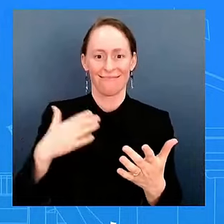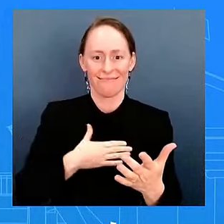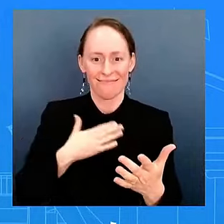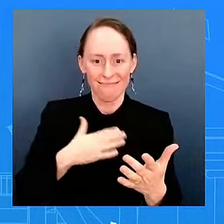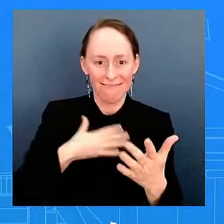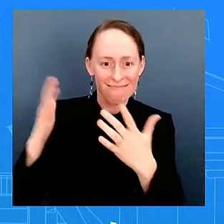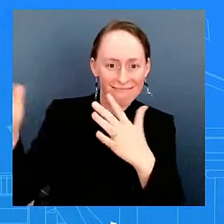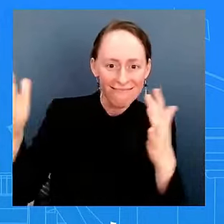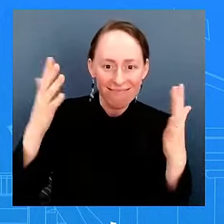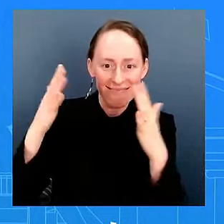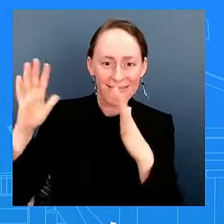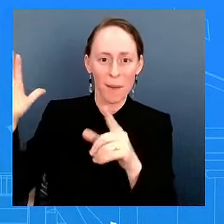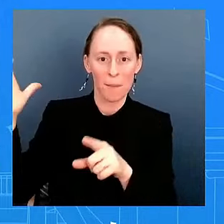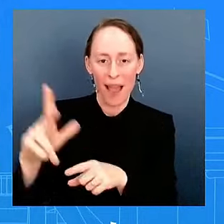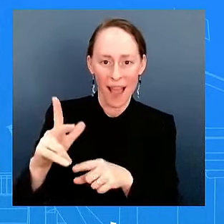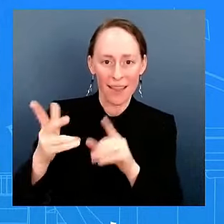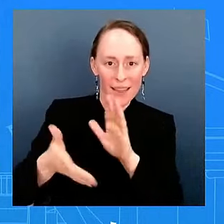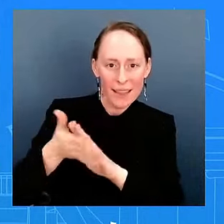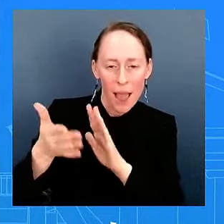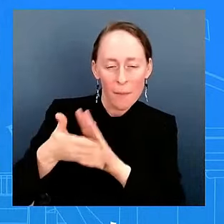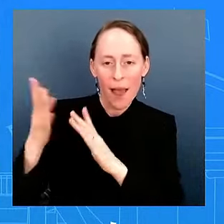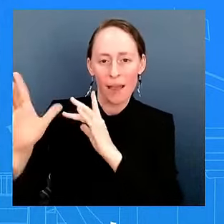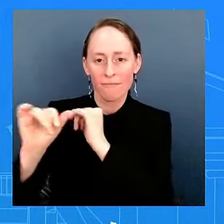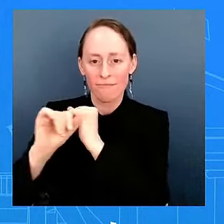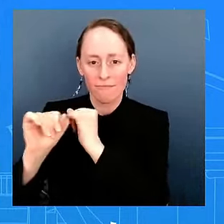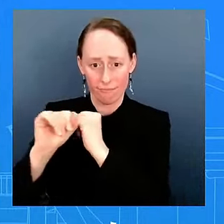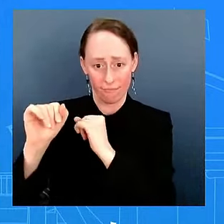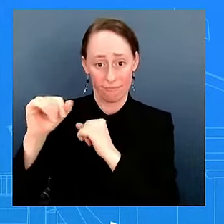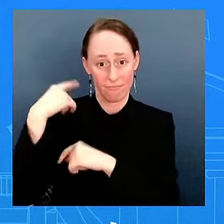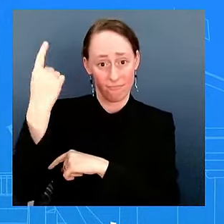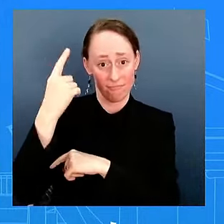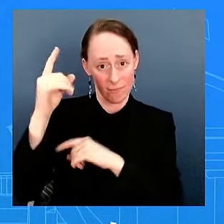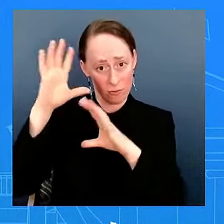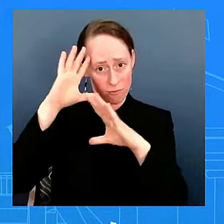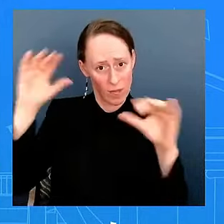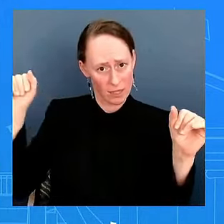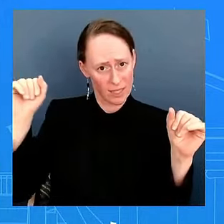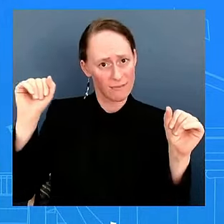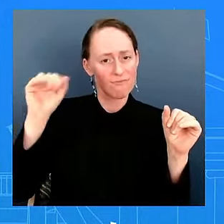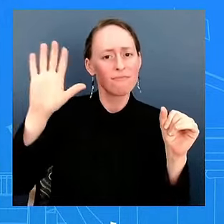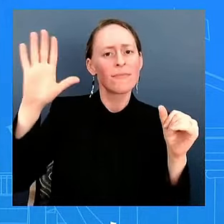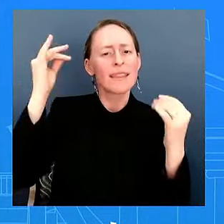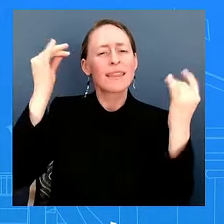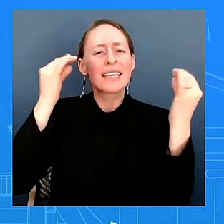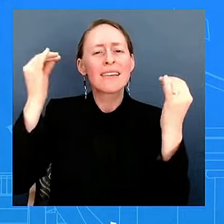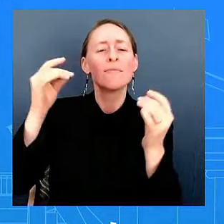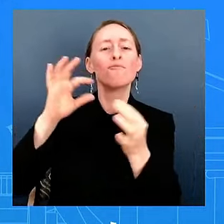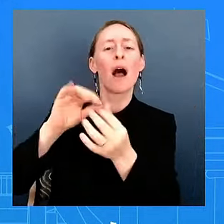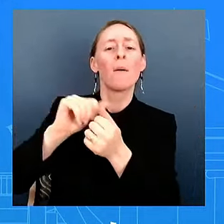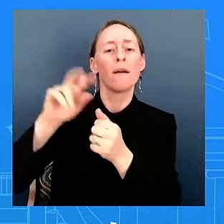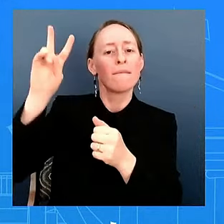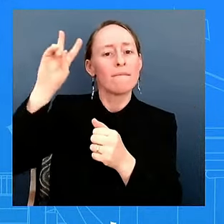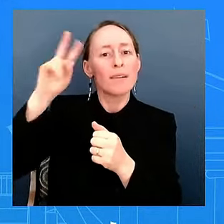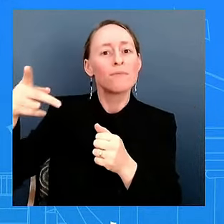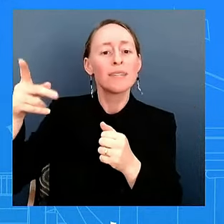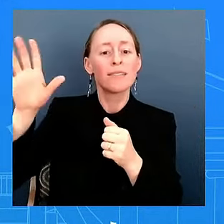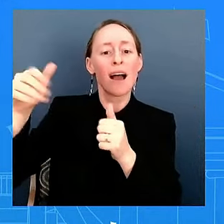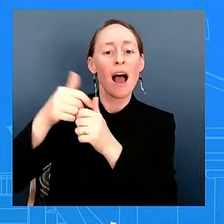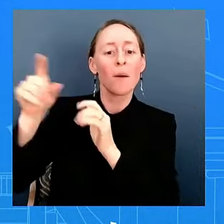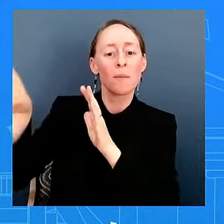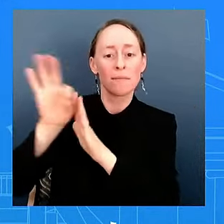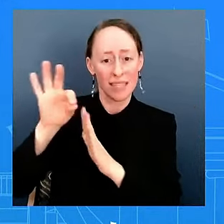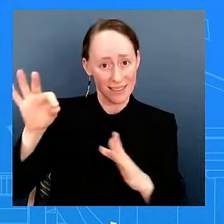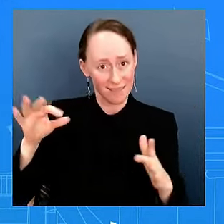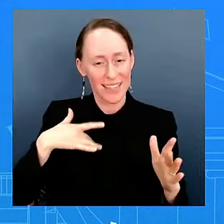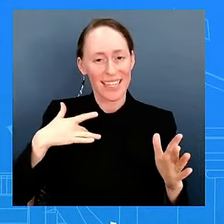share that assessment that Vice President Harris has returned joy? So here's what I will say, again, it's a campaign activity, but